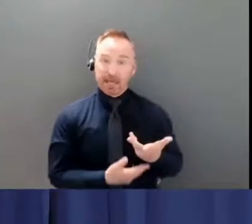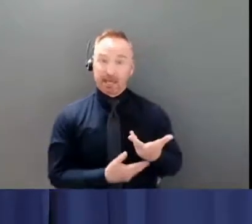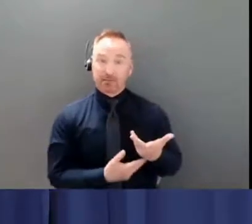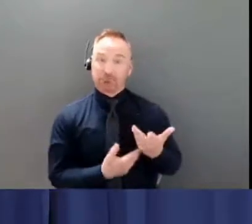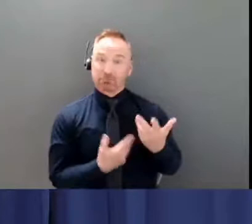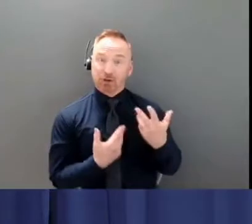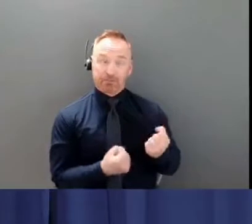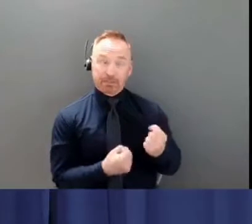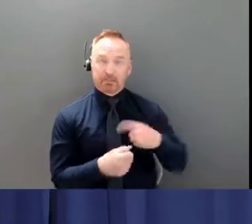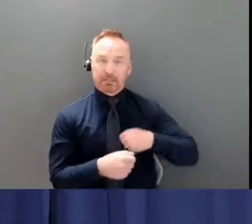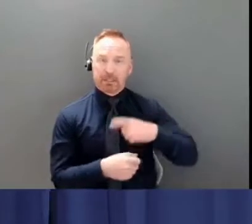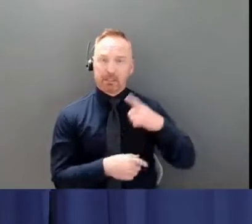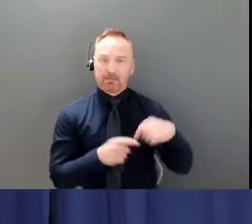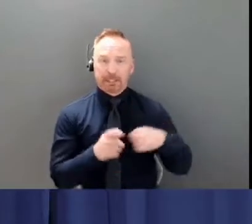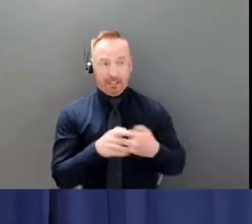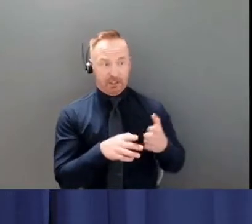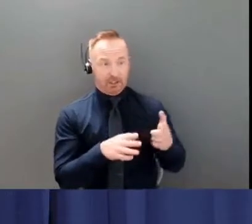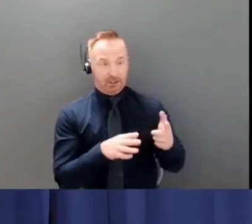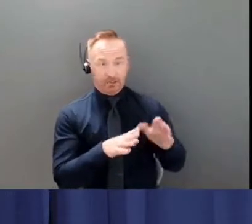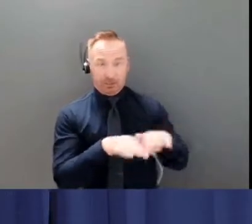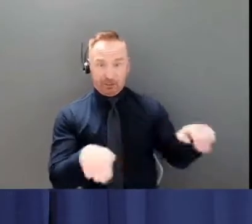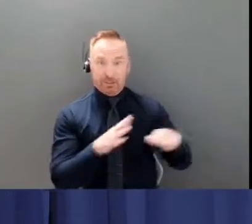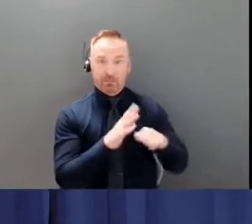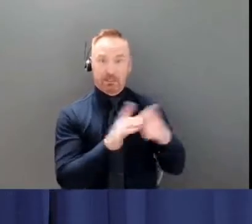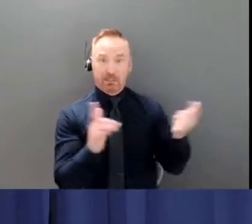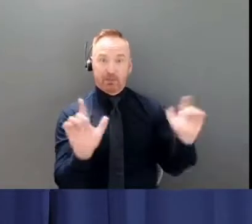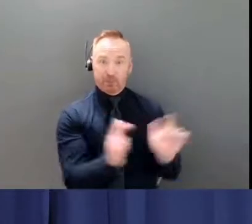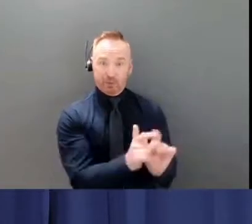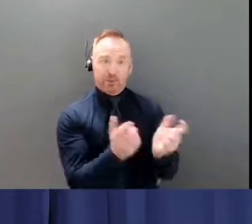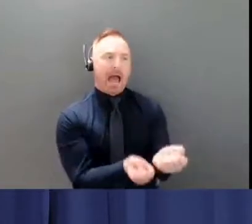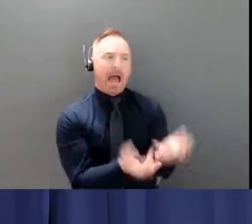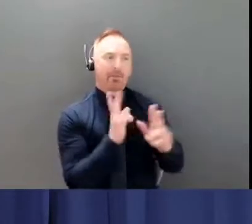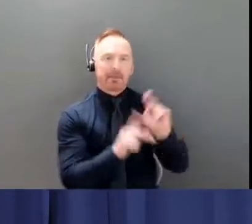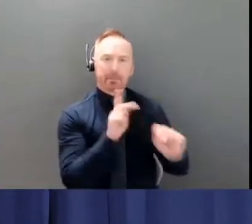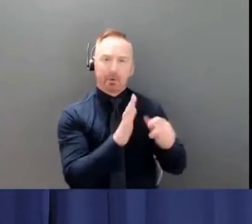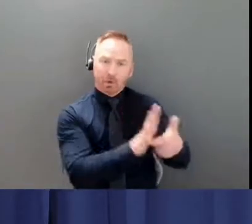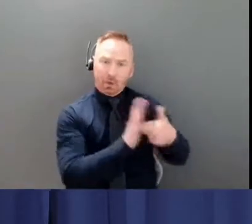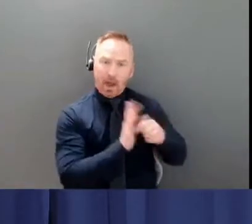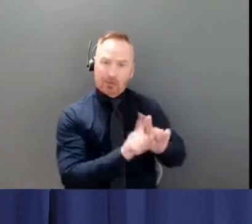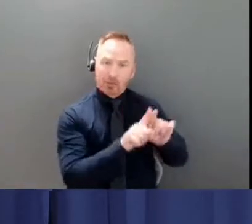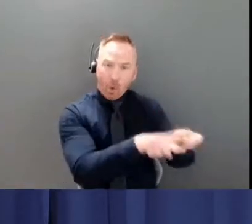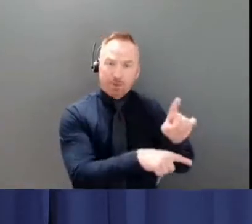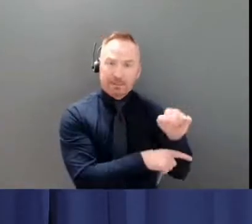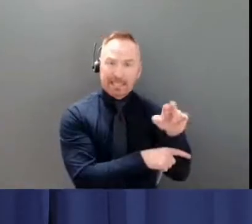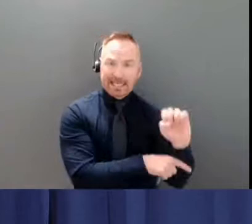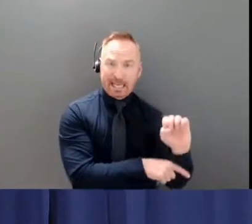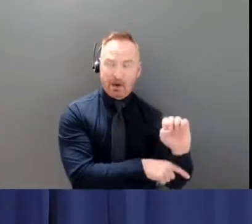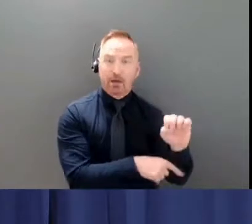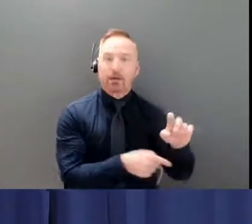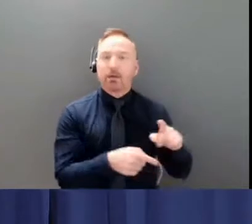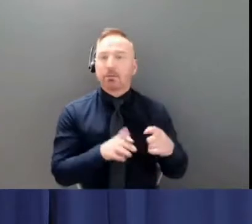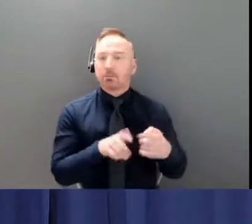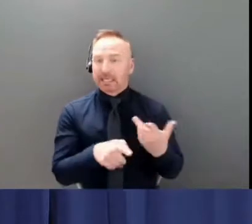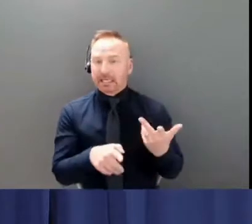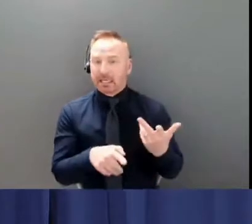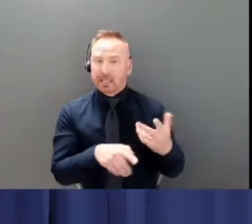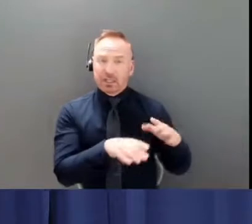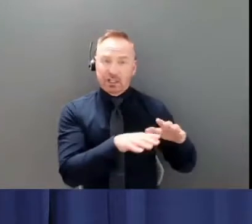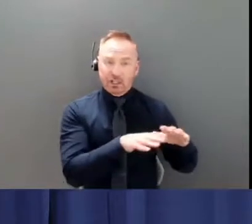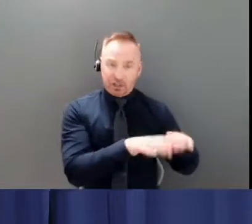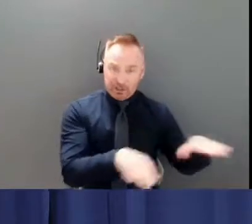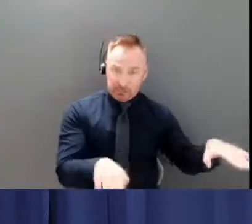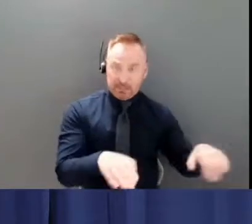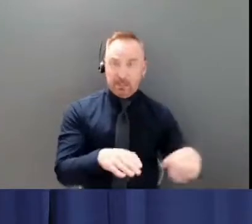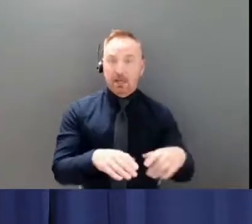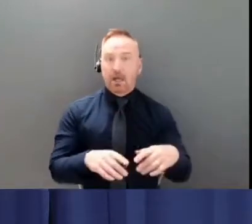per daycare section or facility and this will enable provision of more distance between children as well as more flexibility